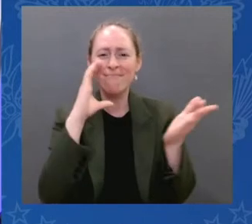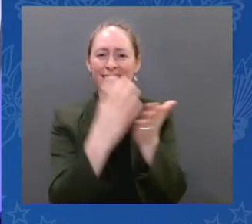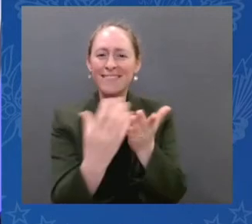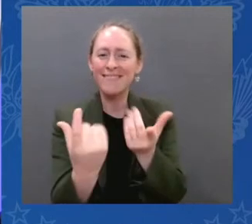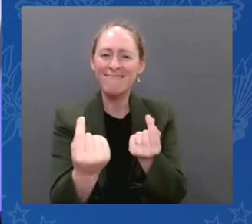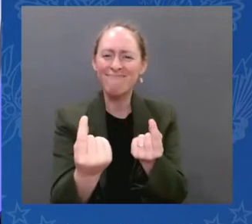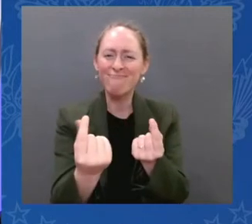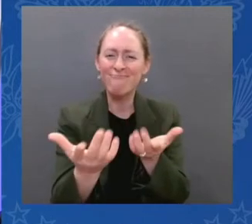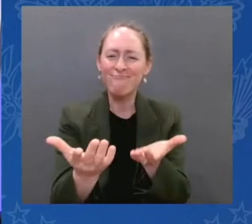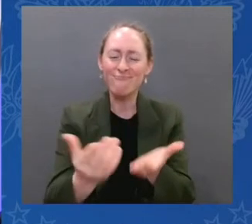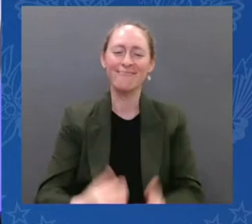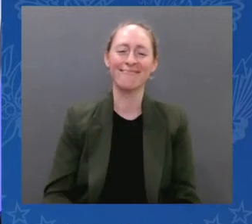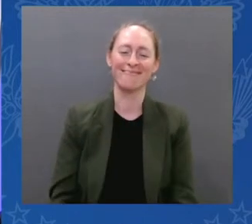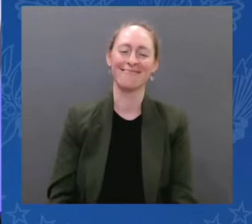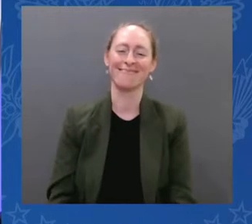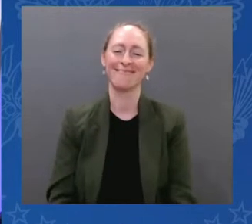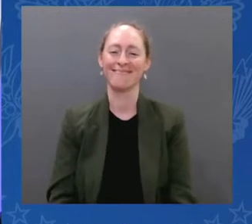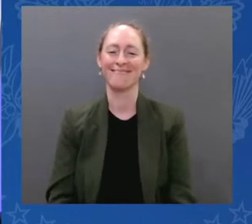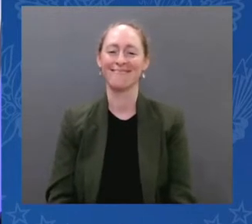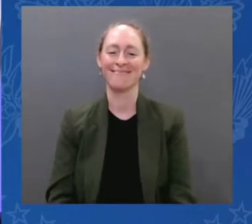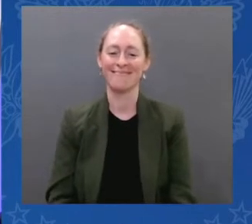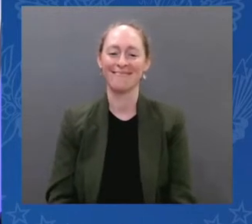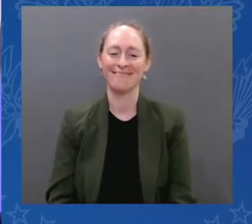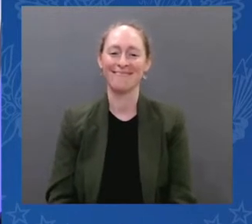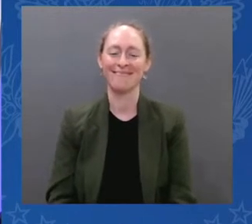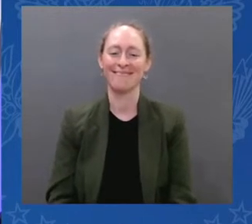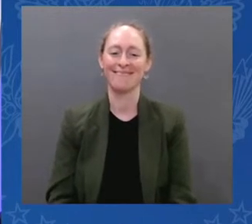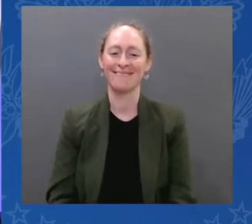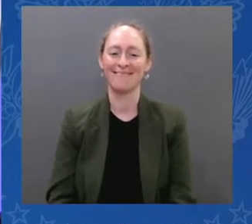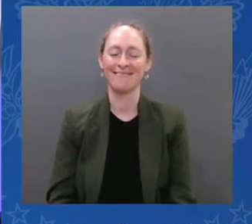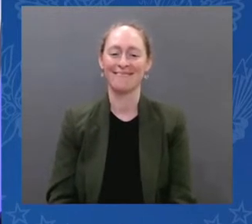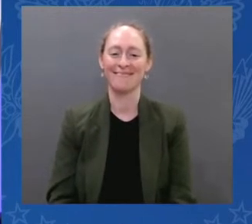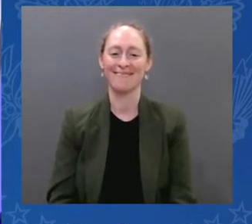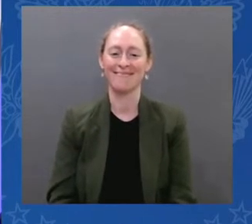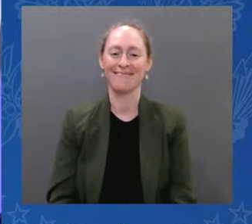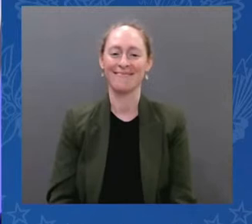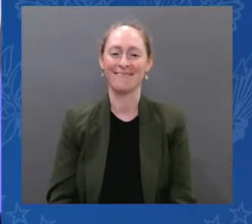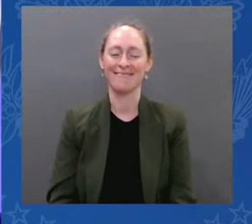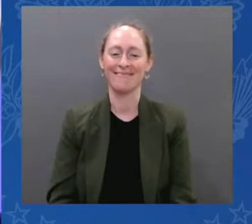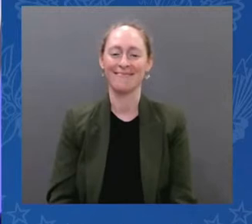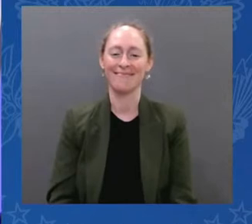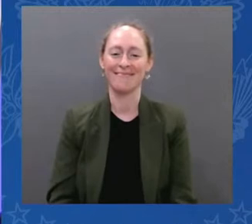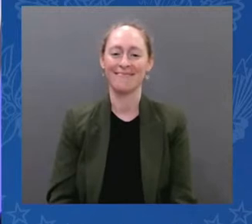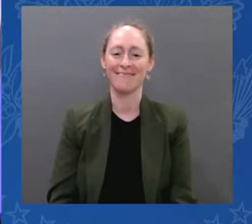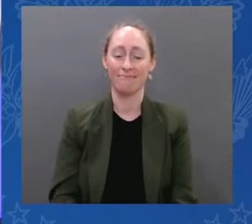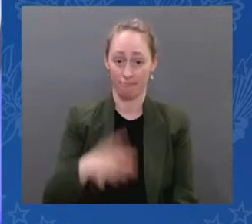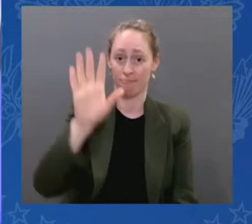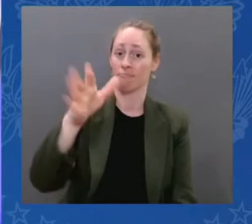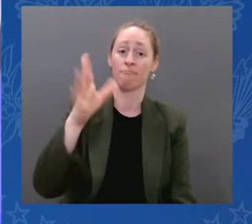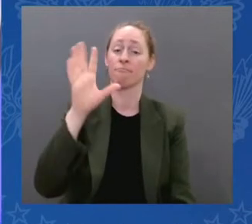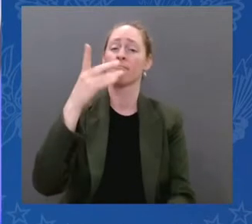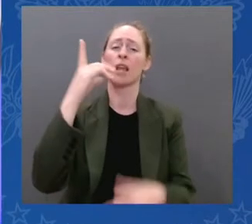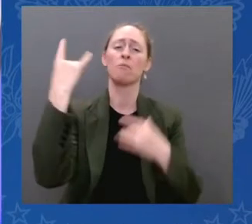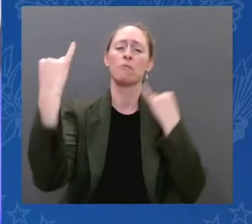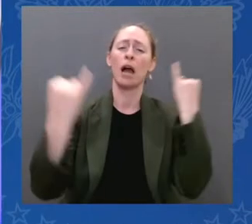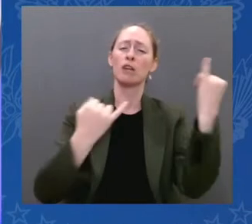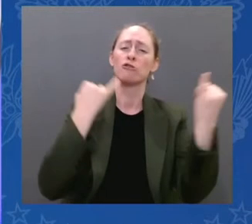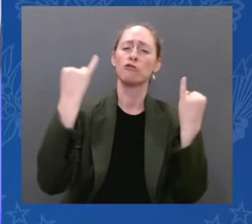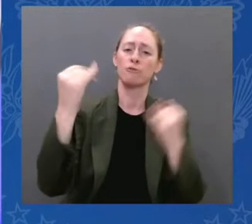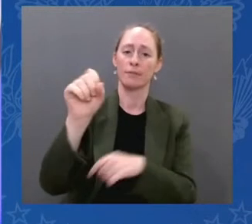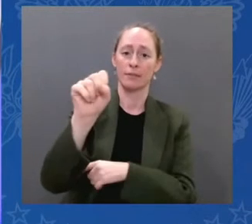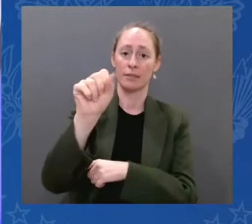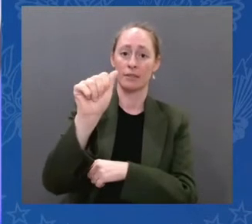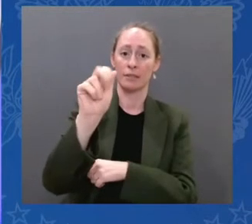grain of sand on the tip of your finger at arm's length, that